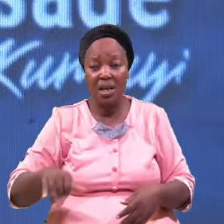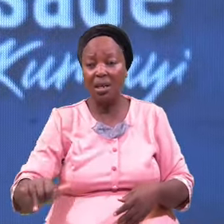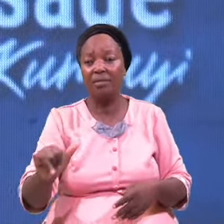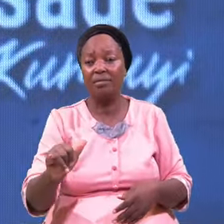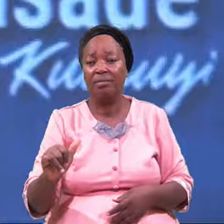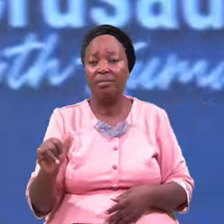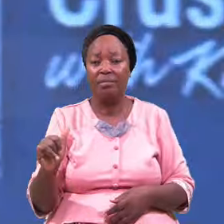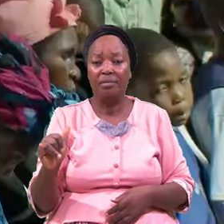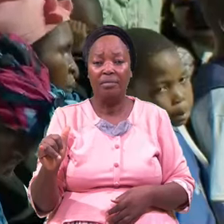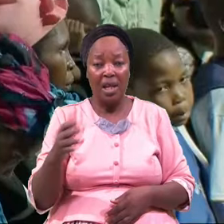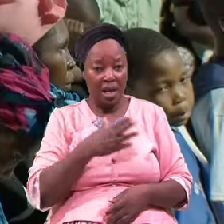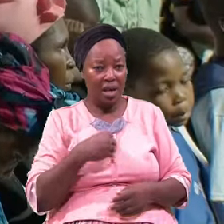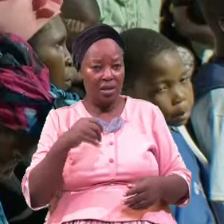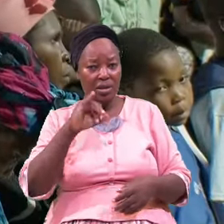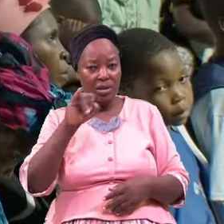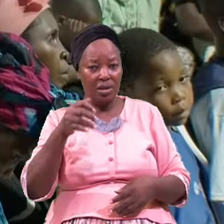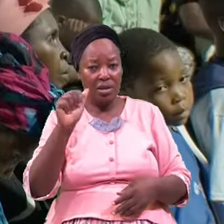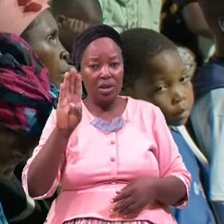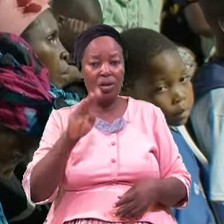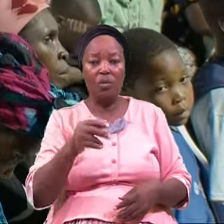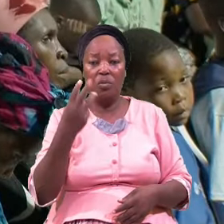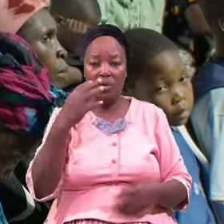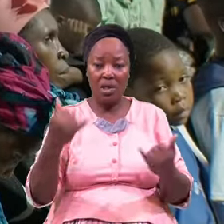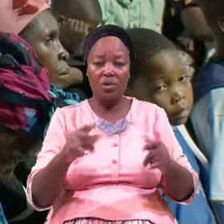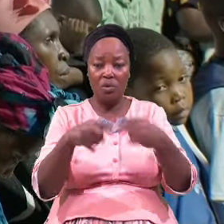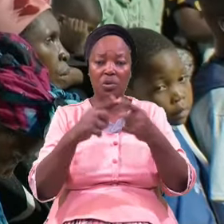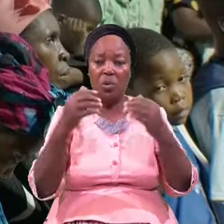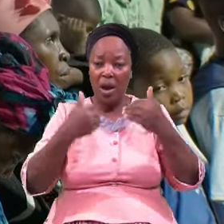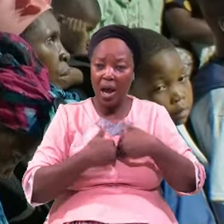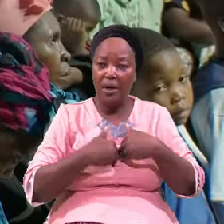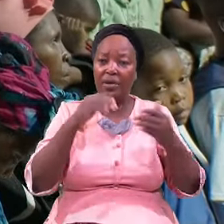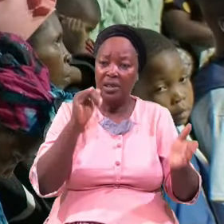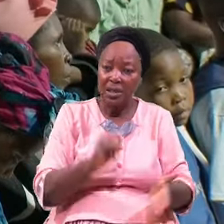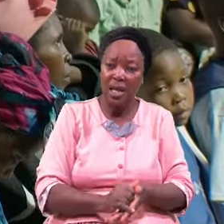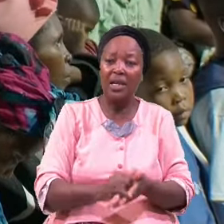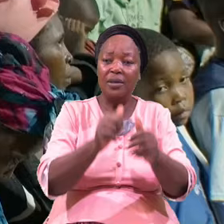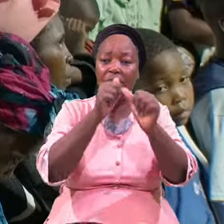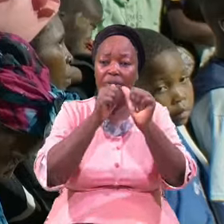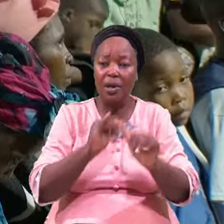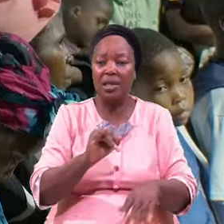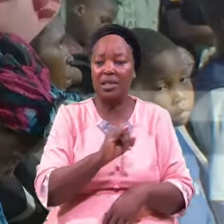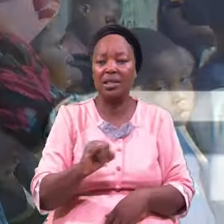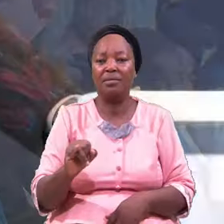And Jacob Was Now Going To Have That Blessing